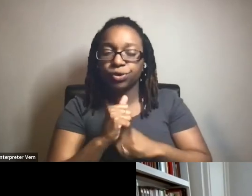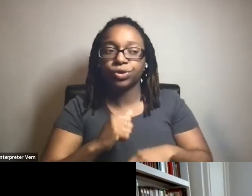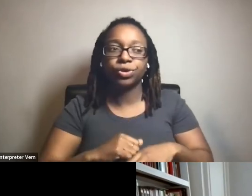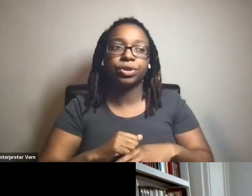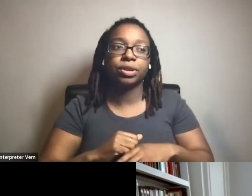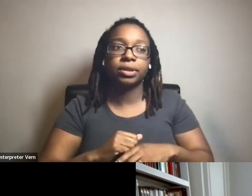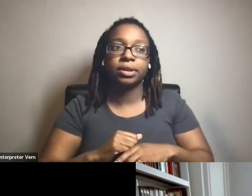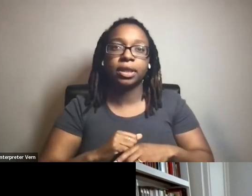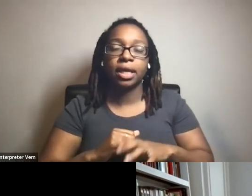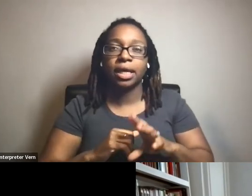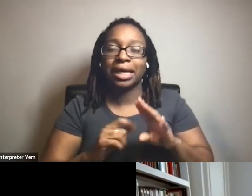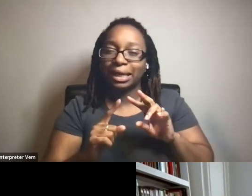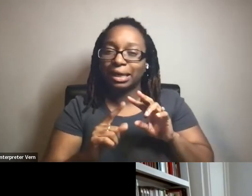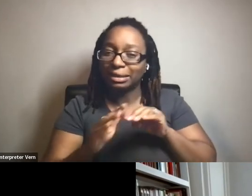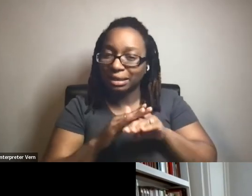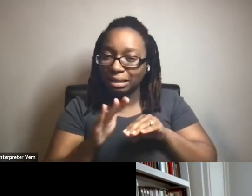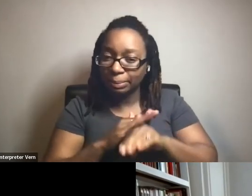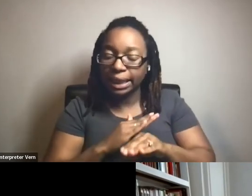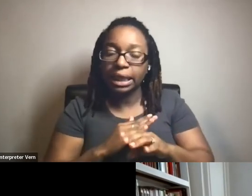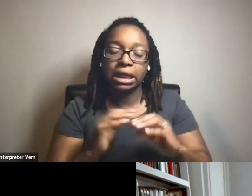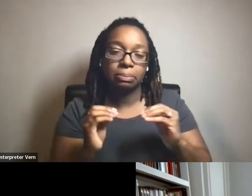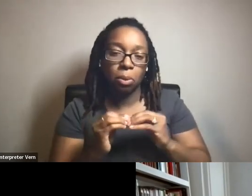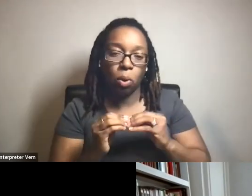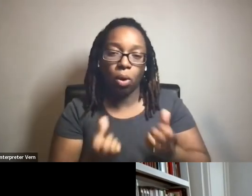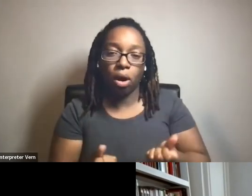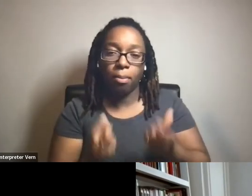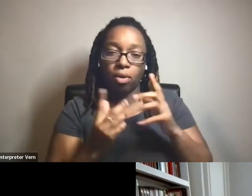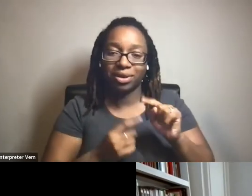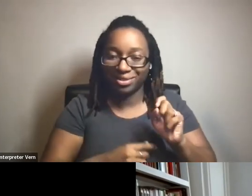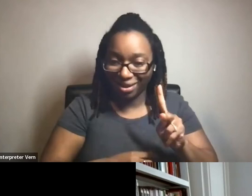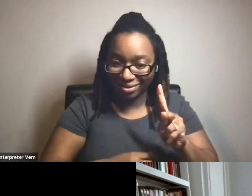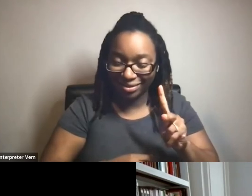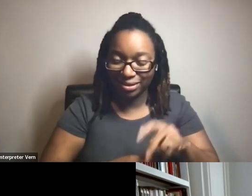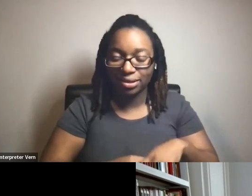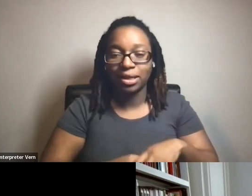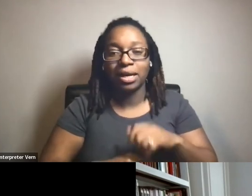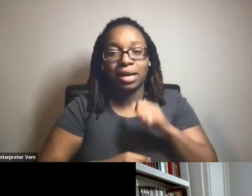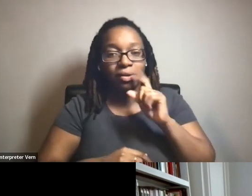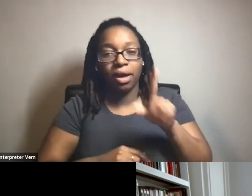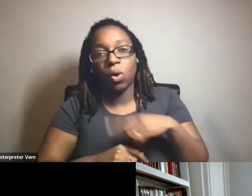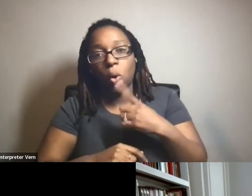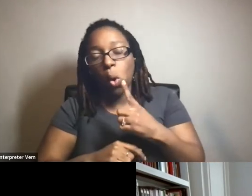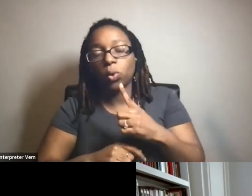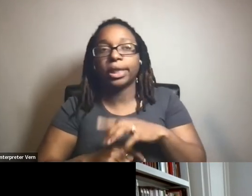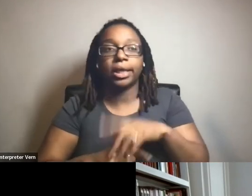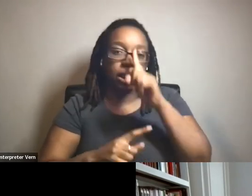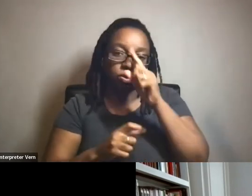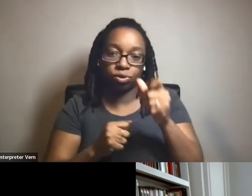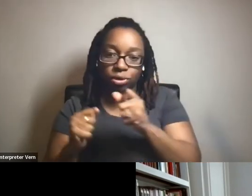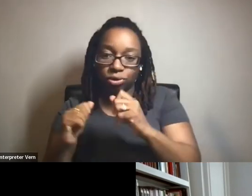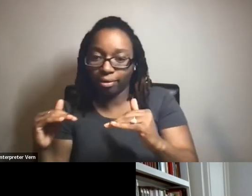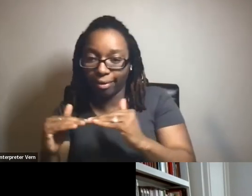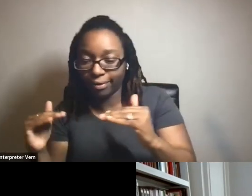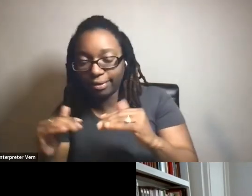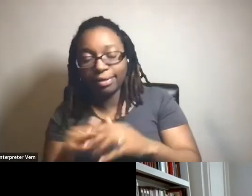accessibility from very much a task level to more of a strategic level. And then that sort of overarching view.